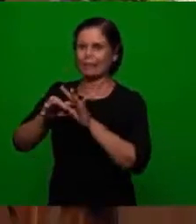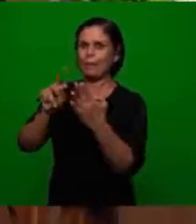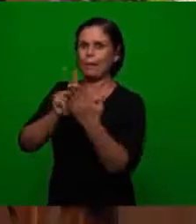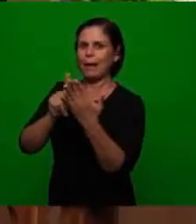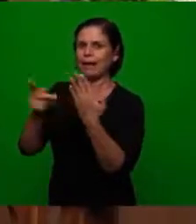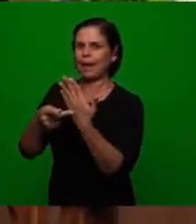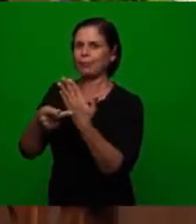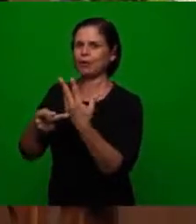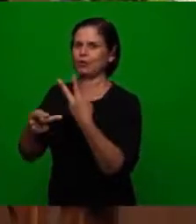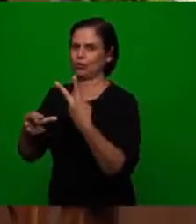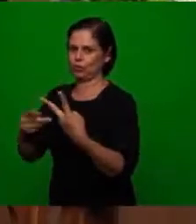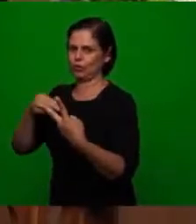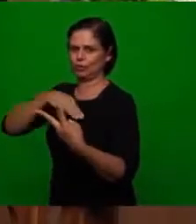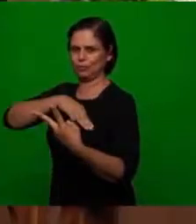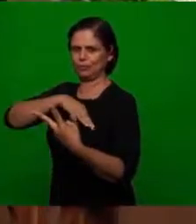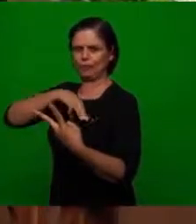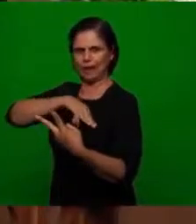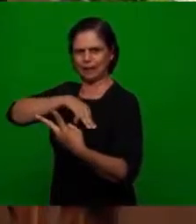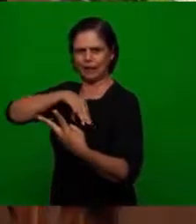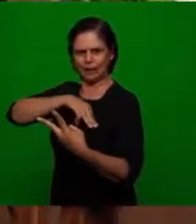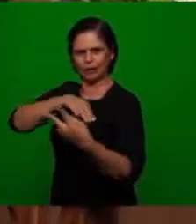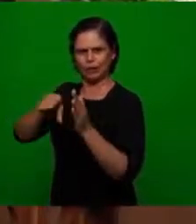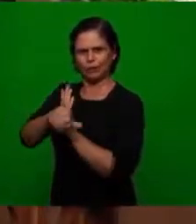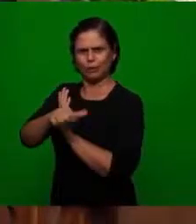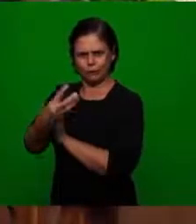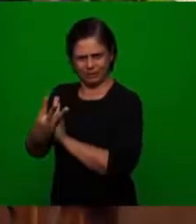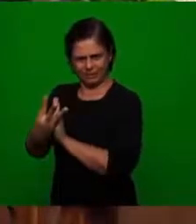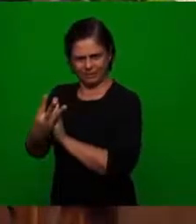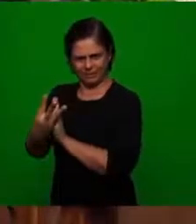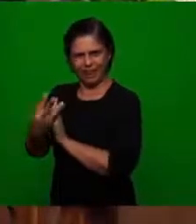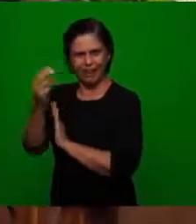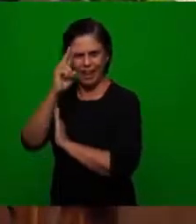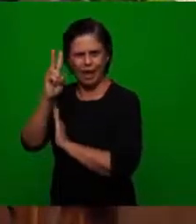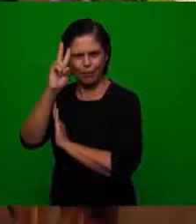of the book, of chapter 13 of the book of Matthew.